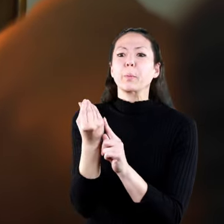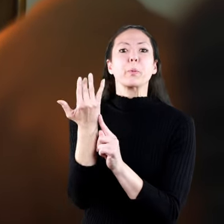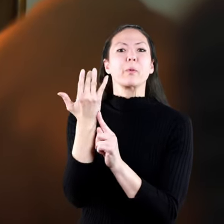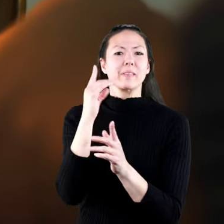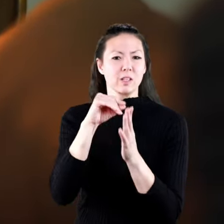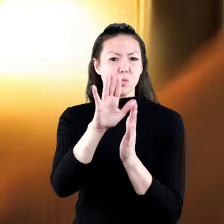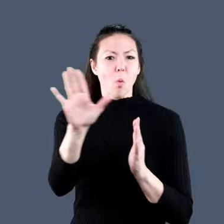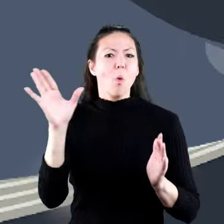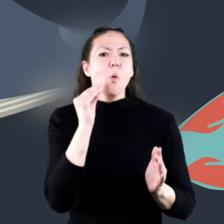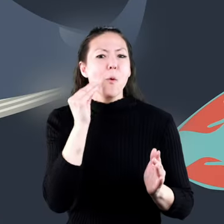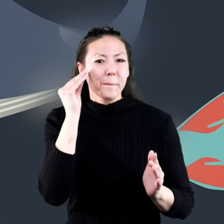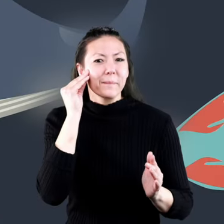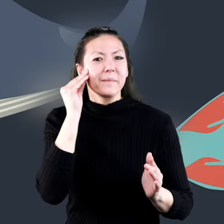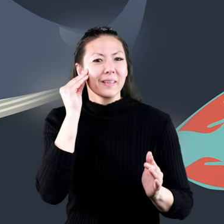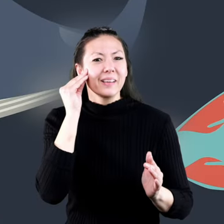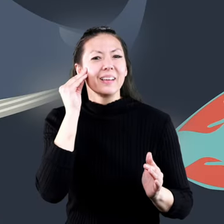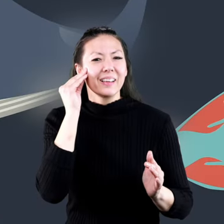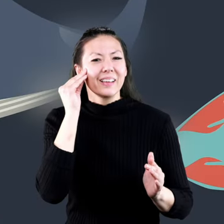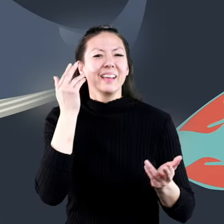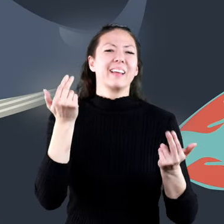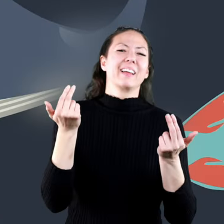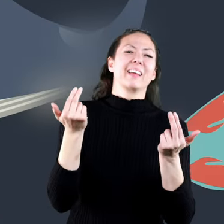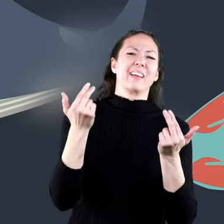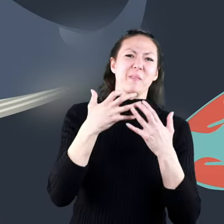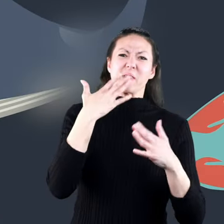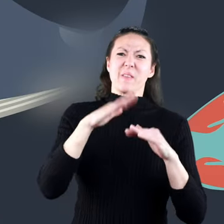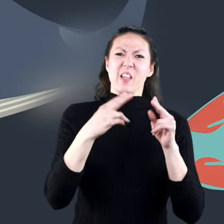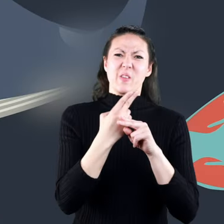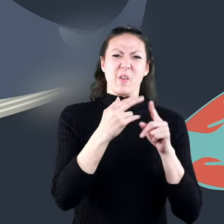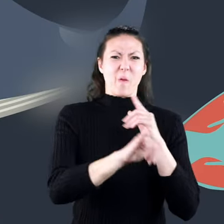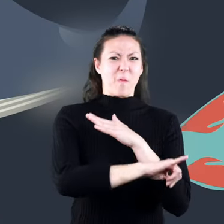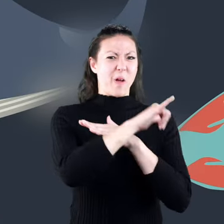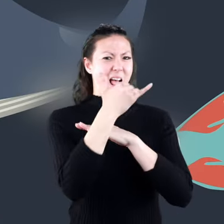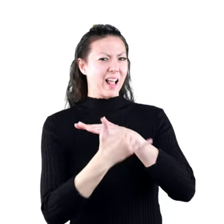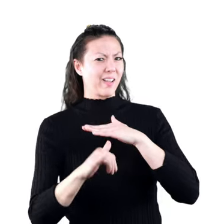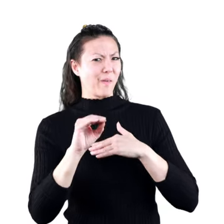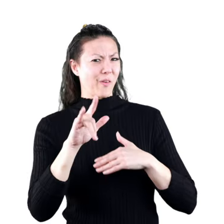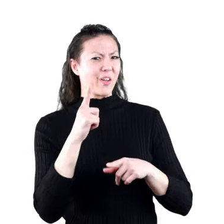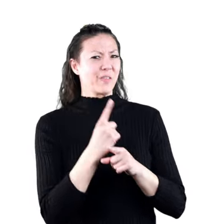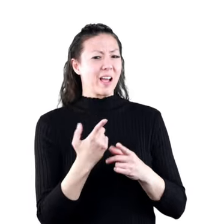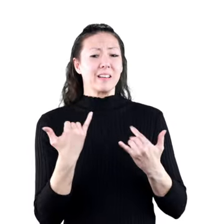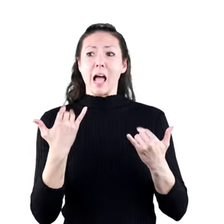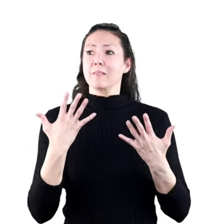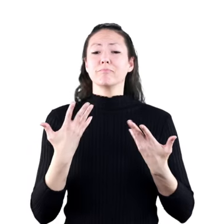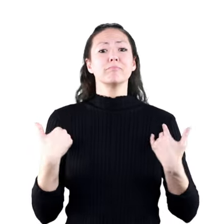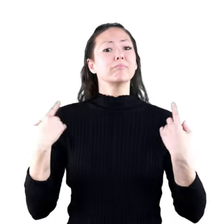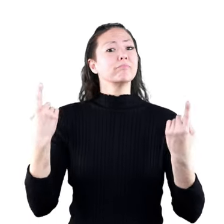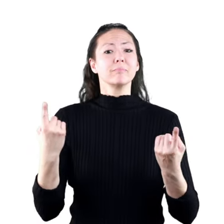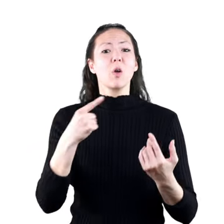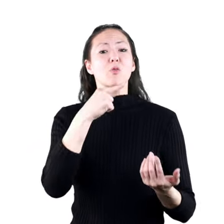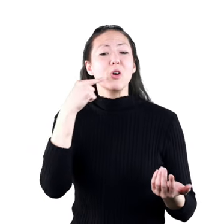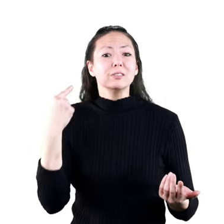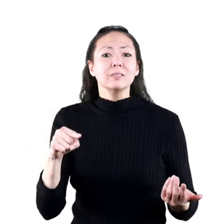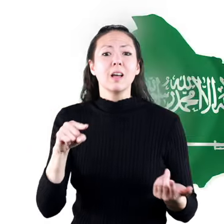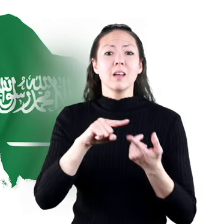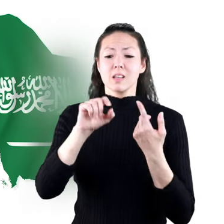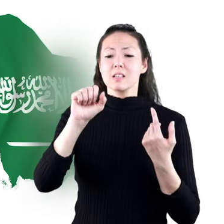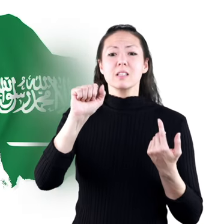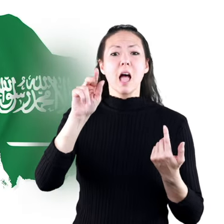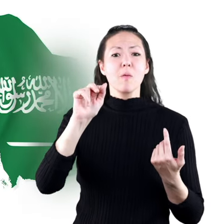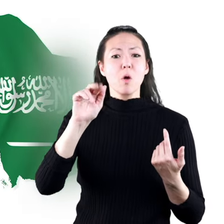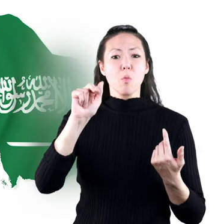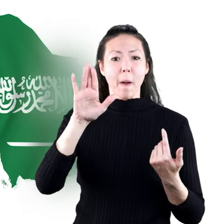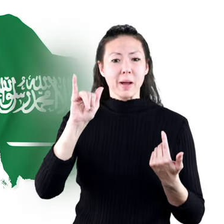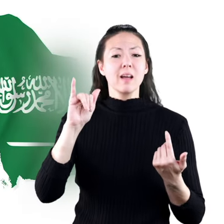way to light your home. It was much better from the whale's perspective, too! These days, Russia, Saudi